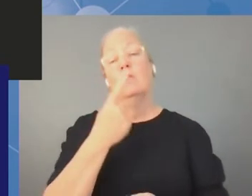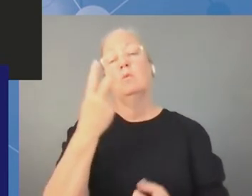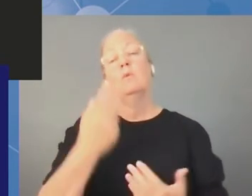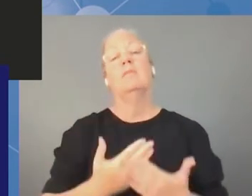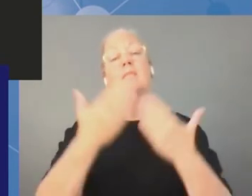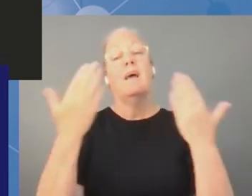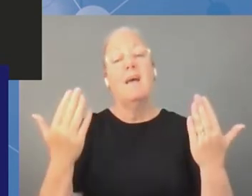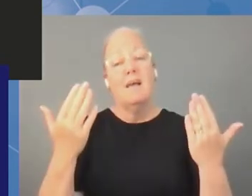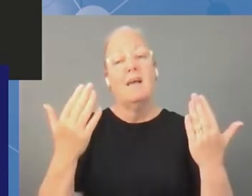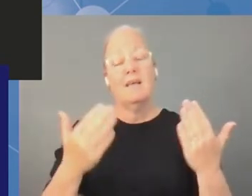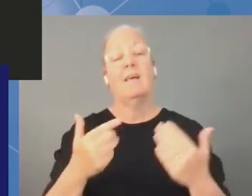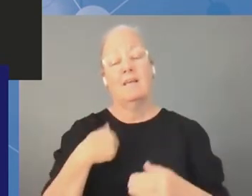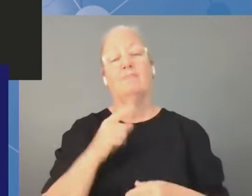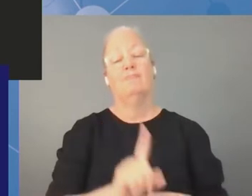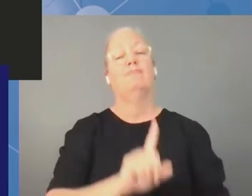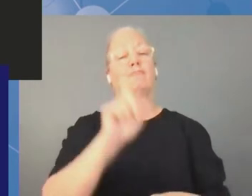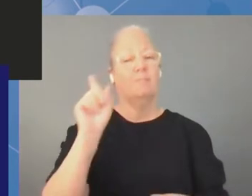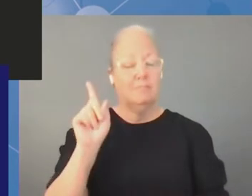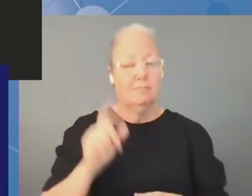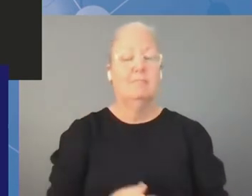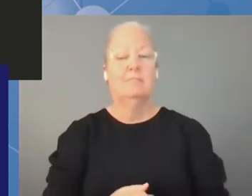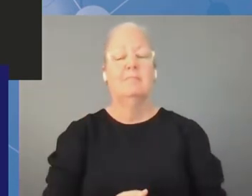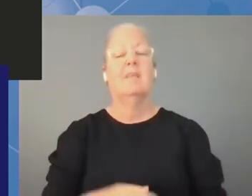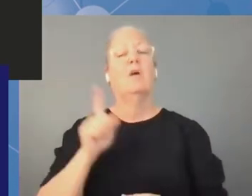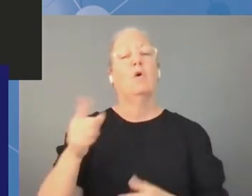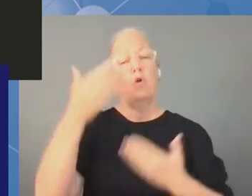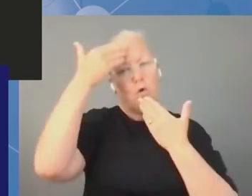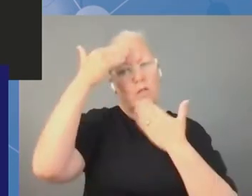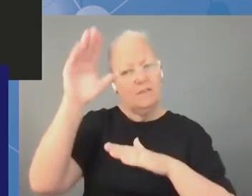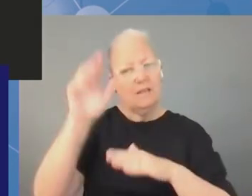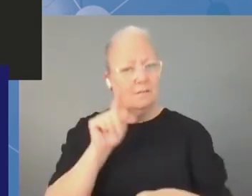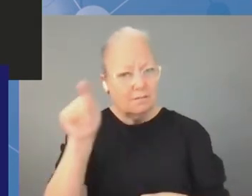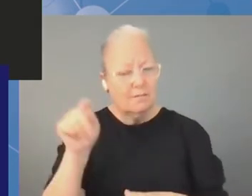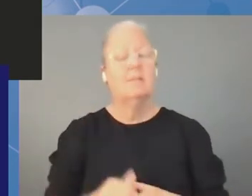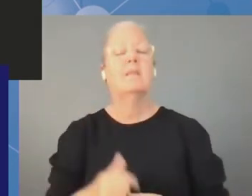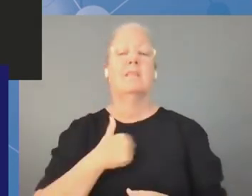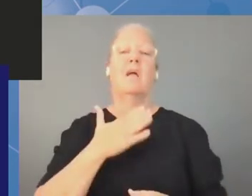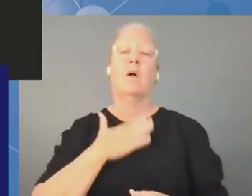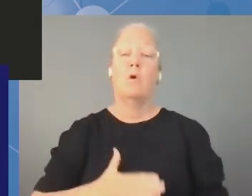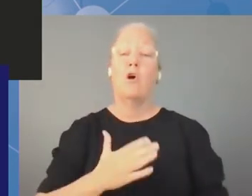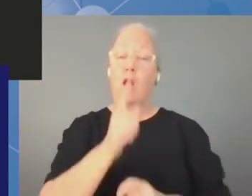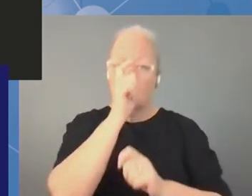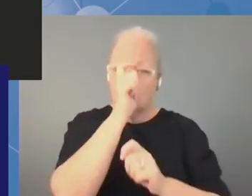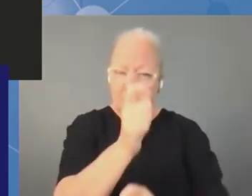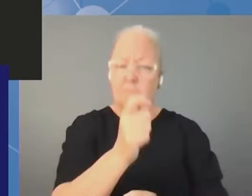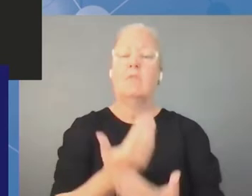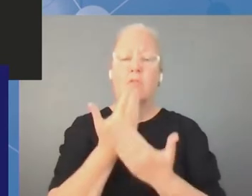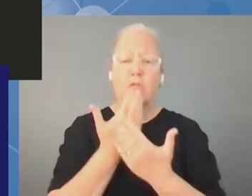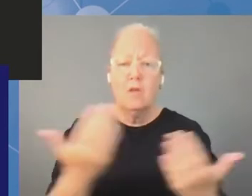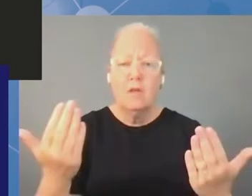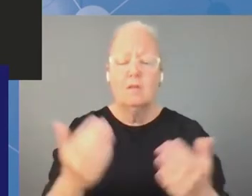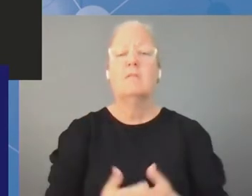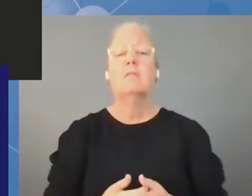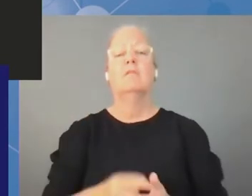katowice so first of all i have to comment and thank the polish